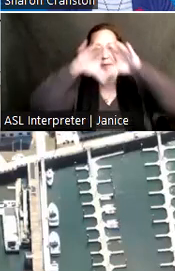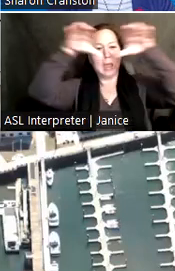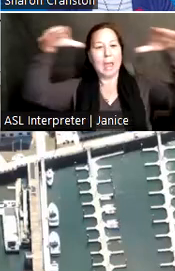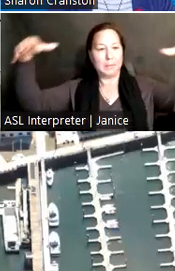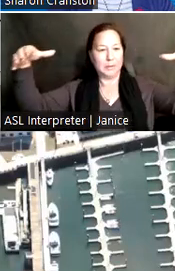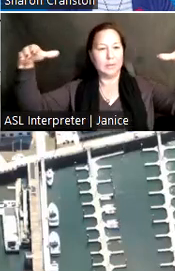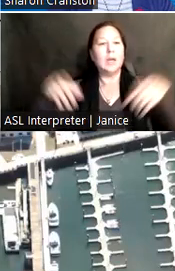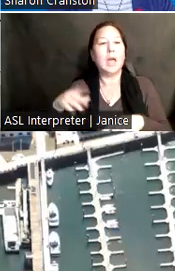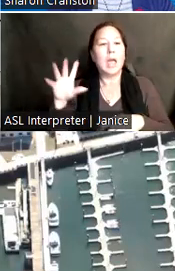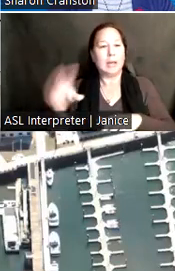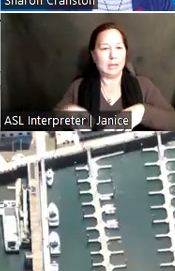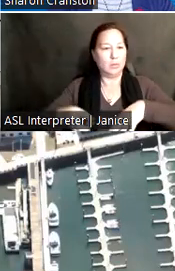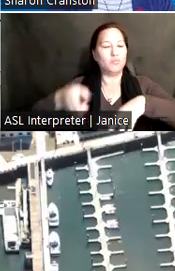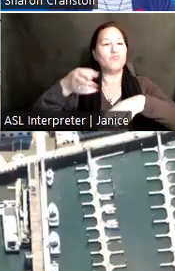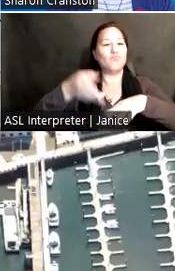flexibility.